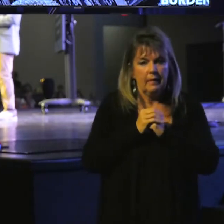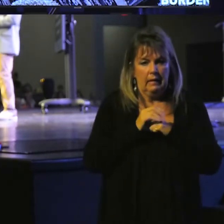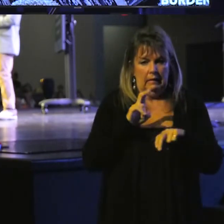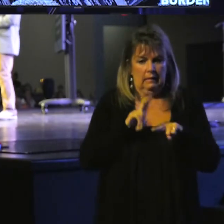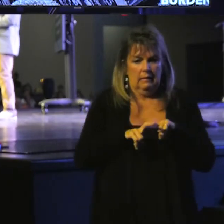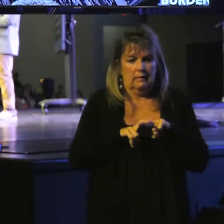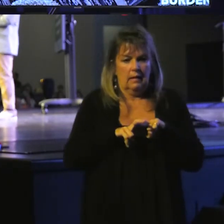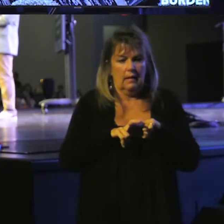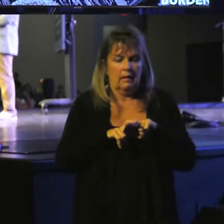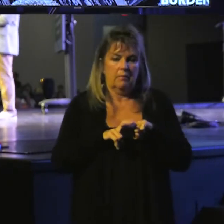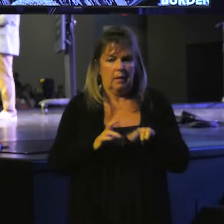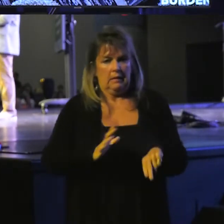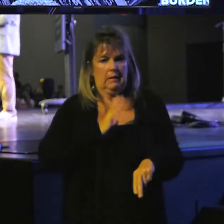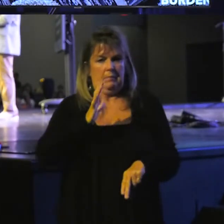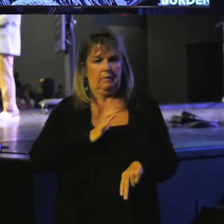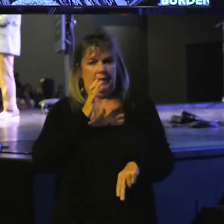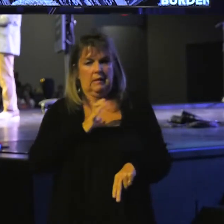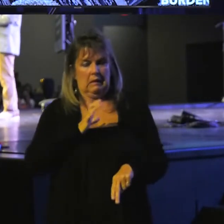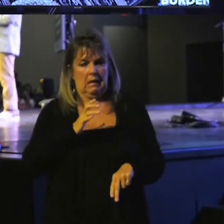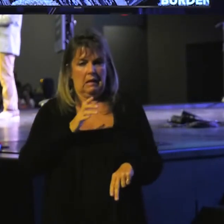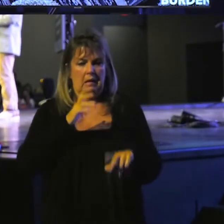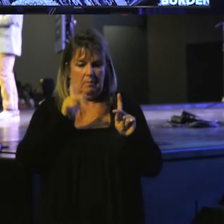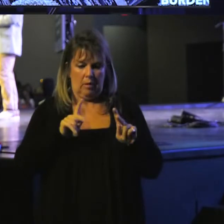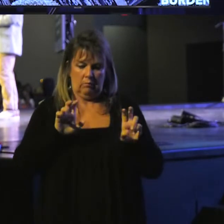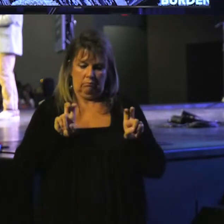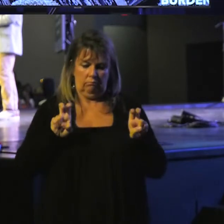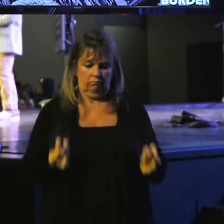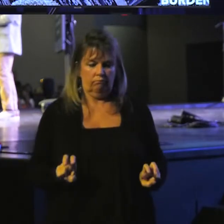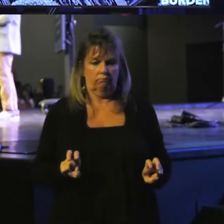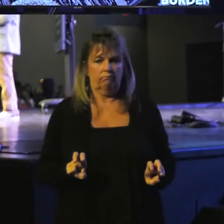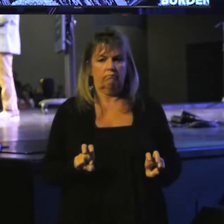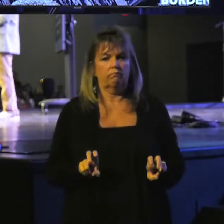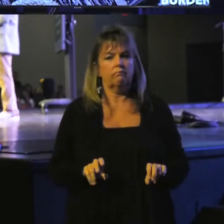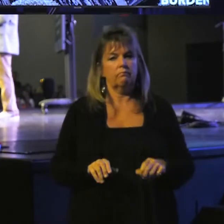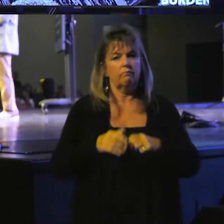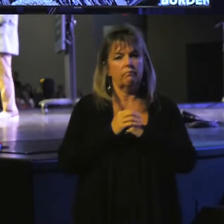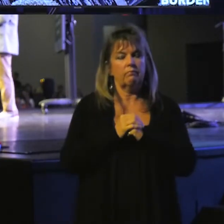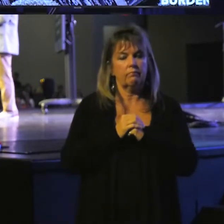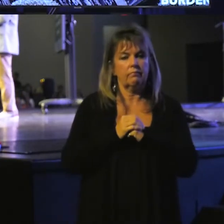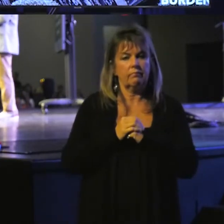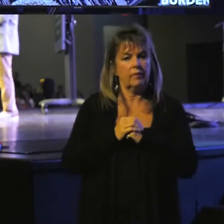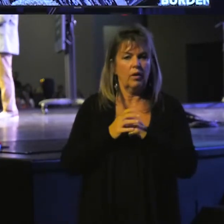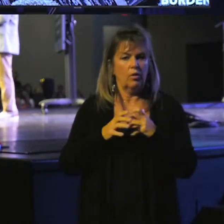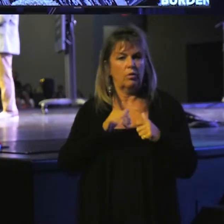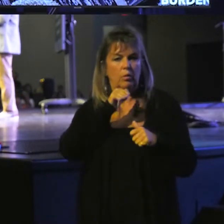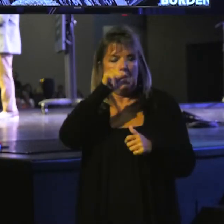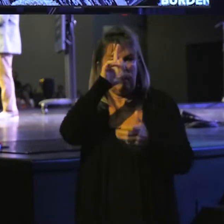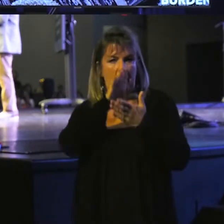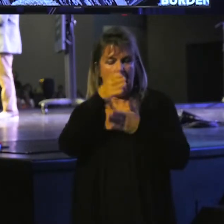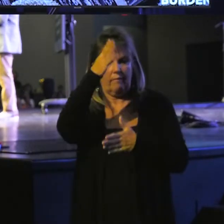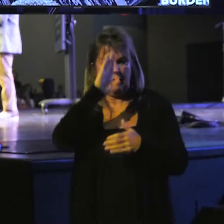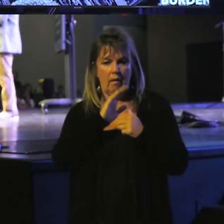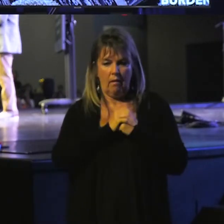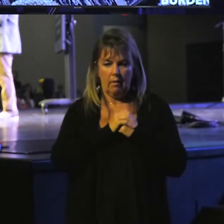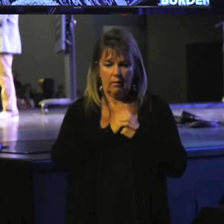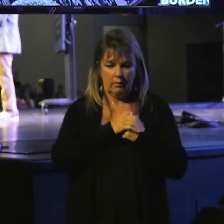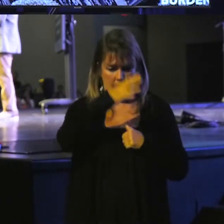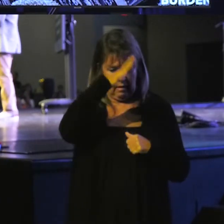sat down by some sophisticated person who had talked themselves out of the existence of God. And he said,